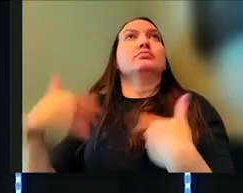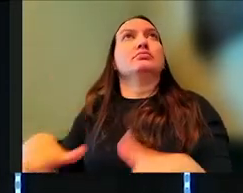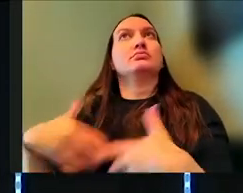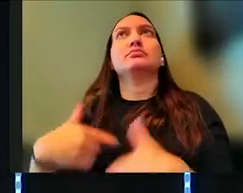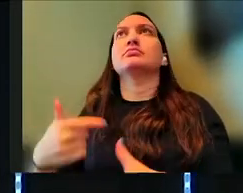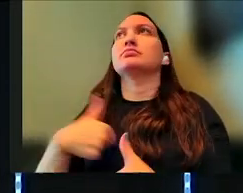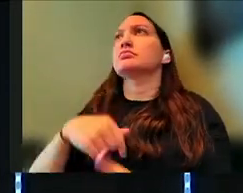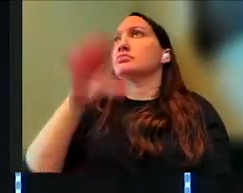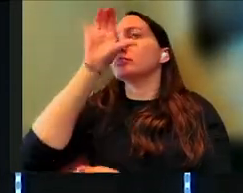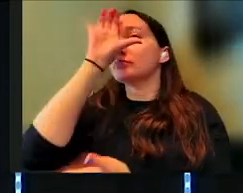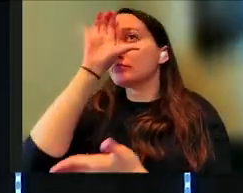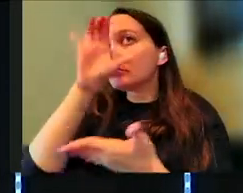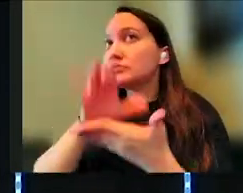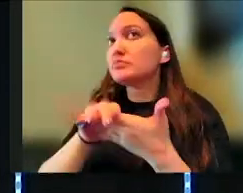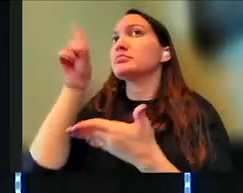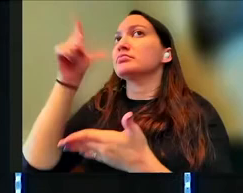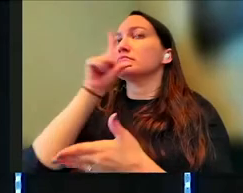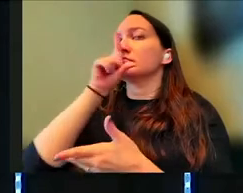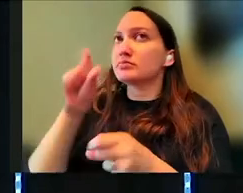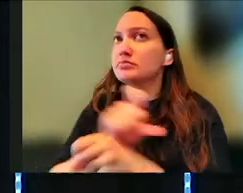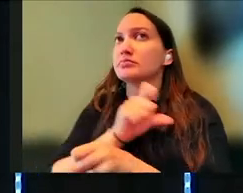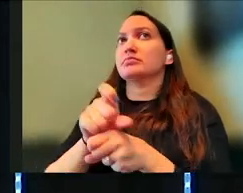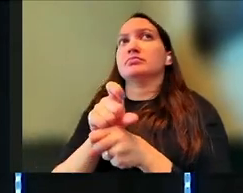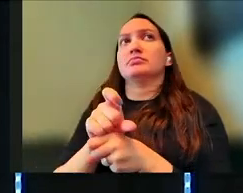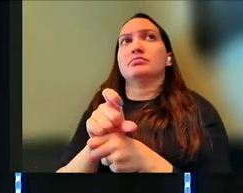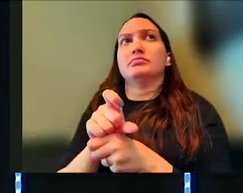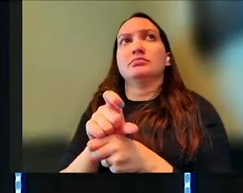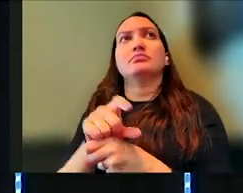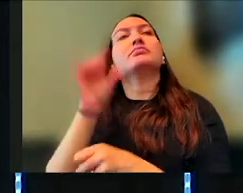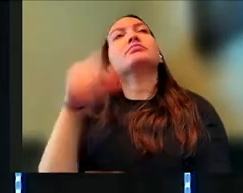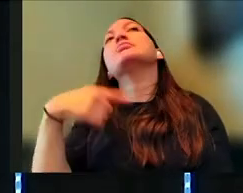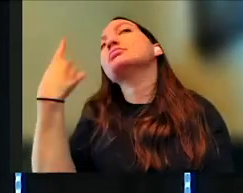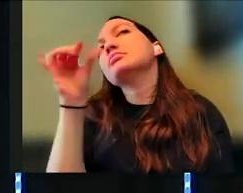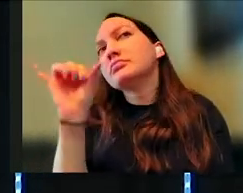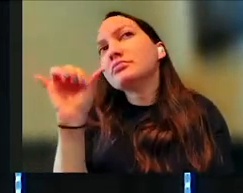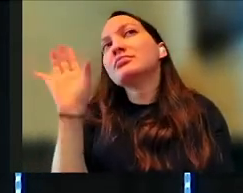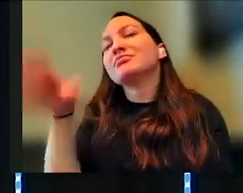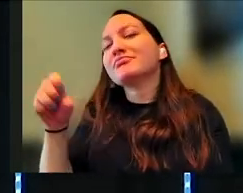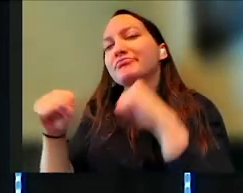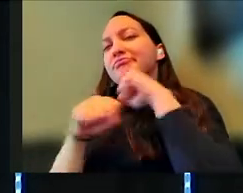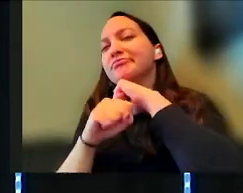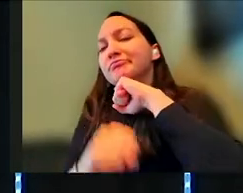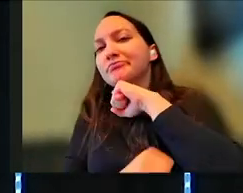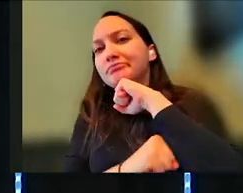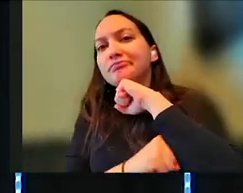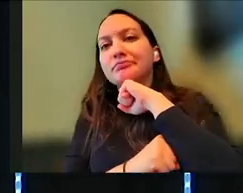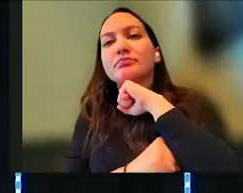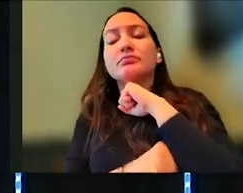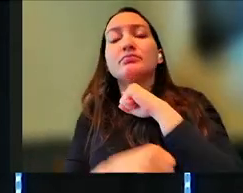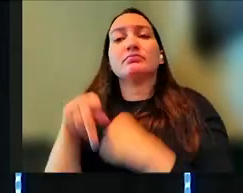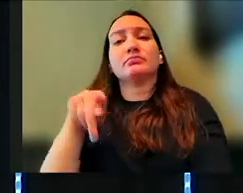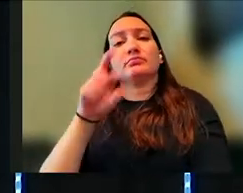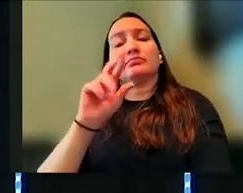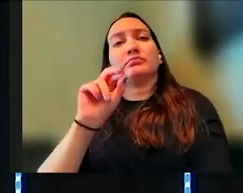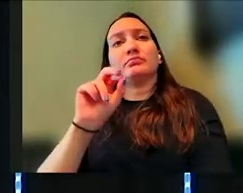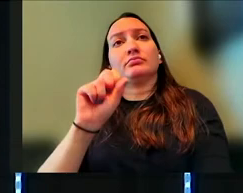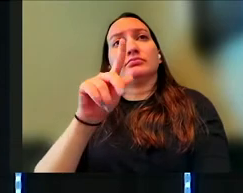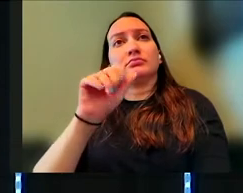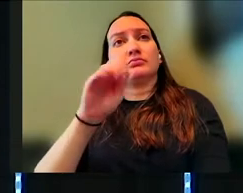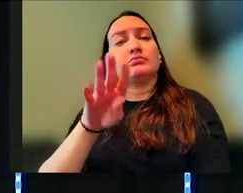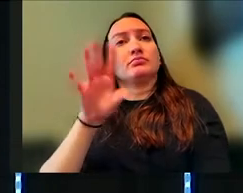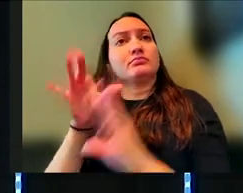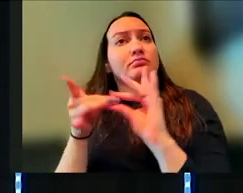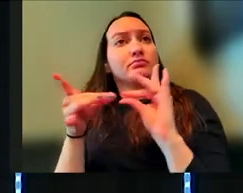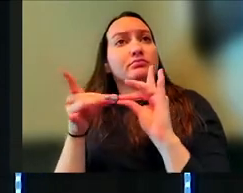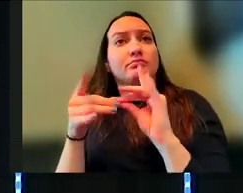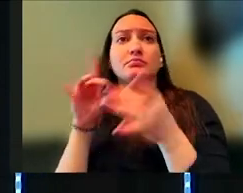believe that you are who you say you are. That's what it looks like. That's the foundation that Proverbs is talking about when it comes to wisdom. It's going,